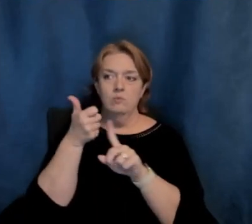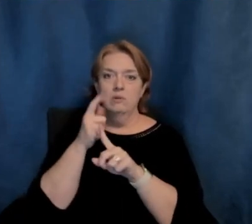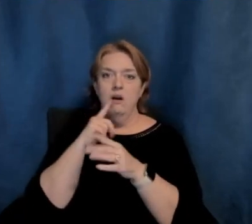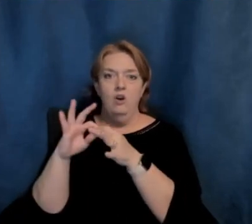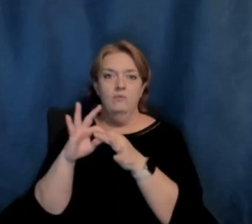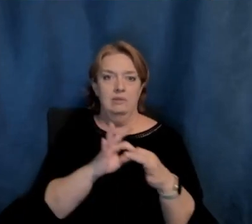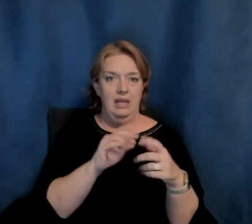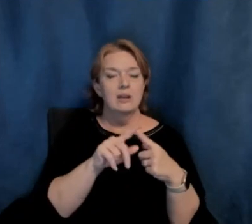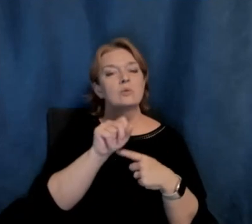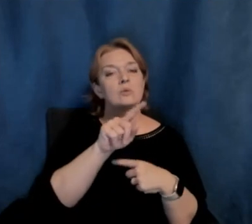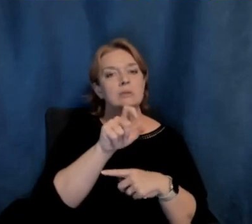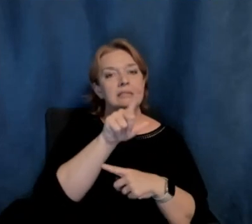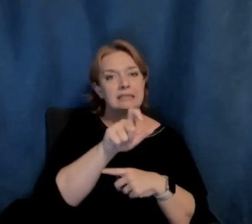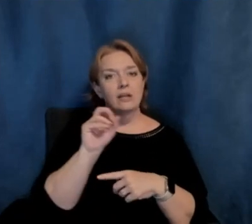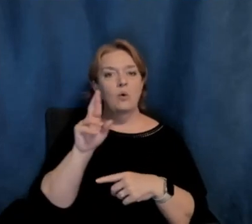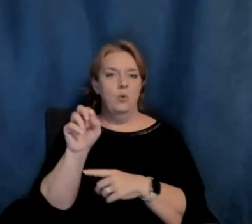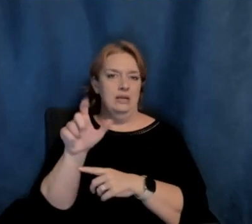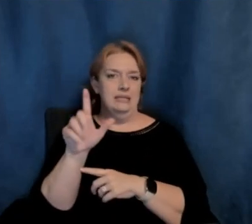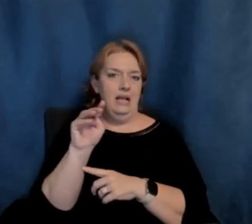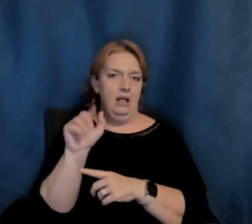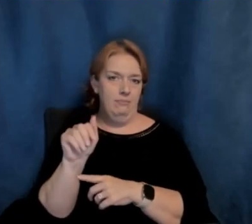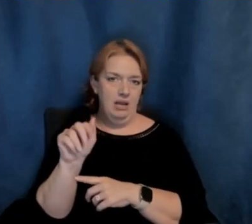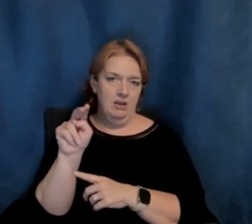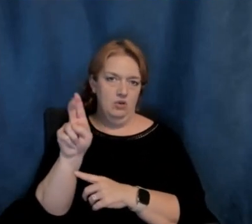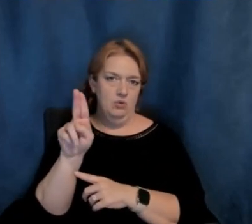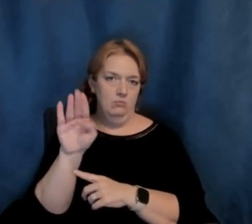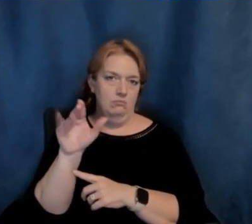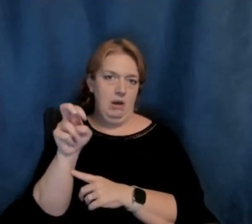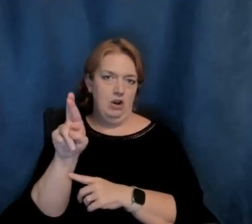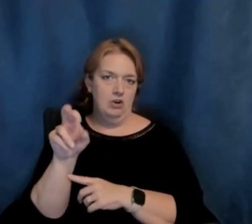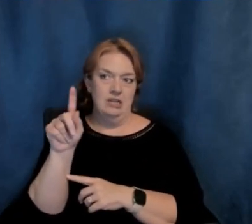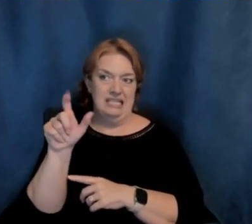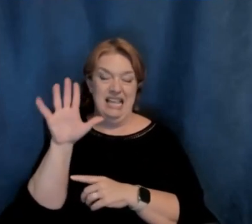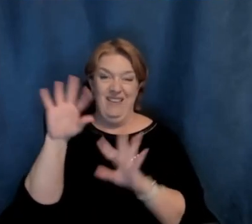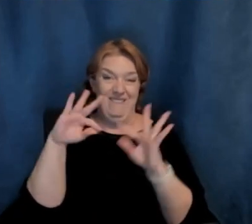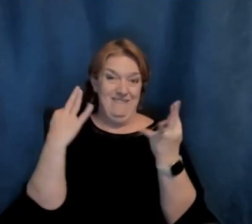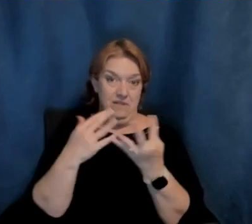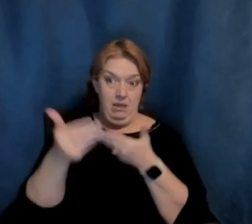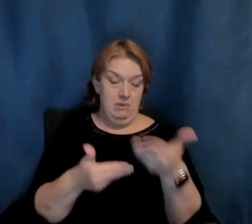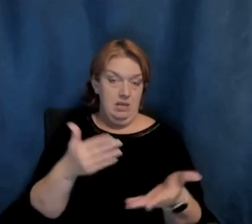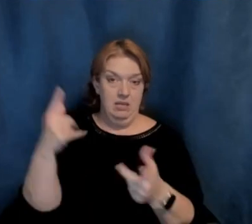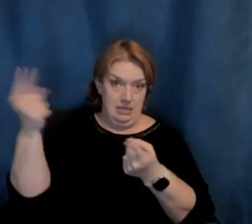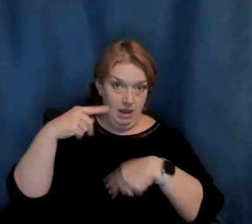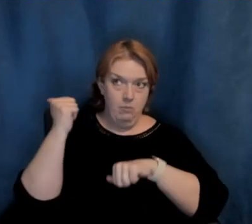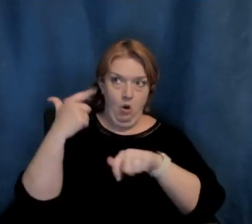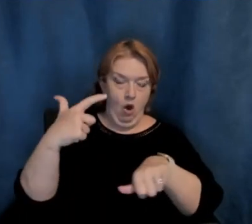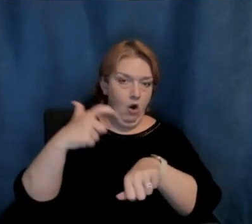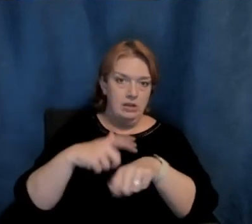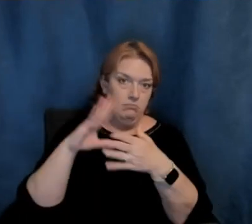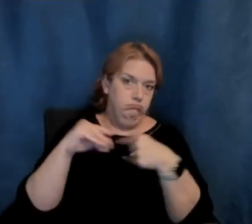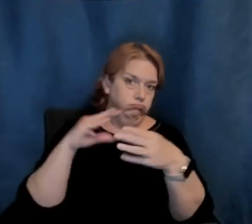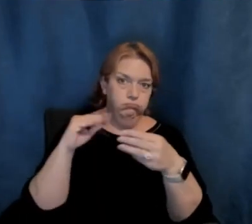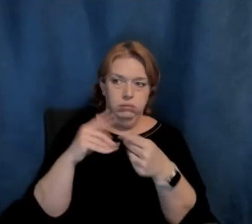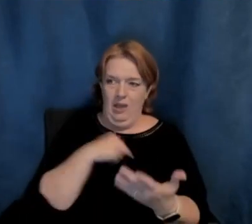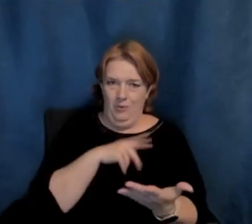Selma Neubacher Steele come all the time and tell us stories. And we do write those down,